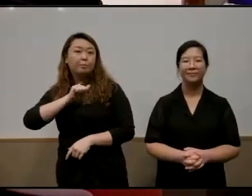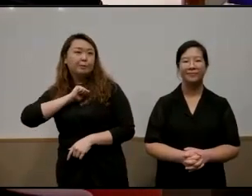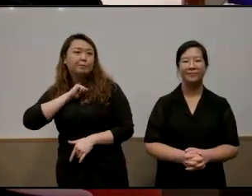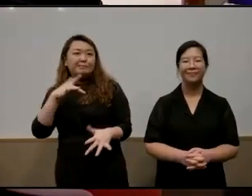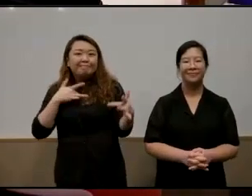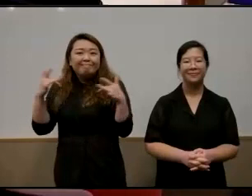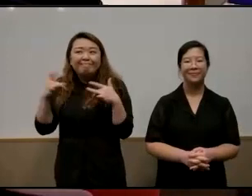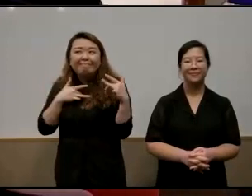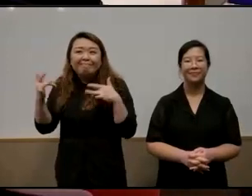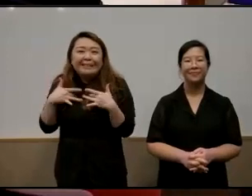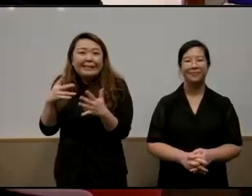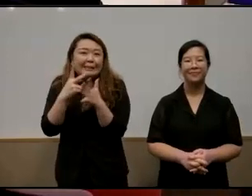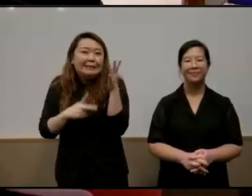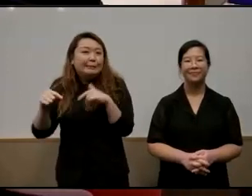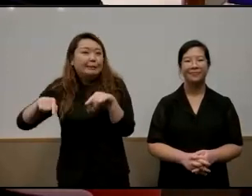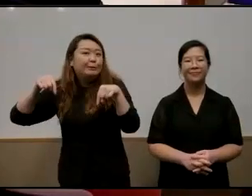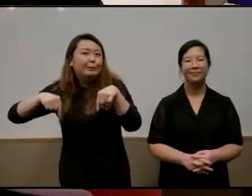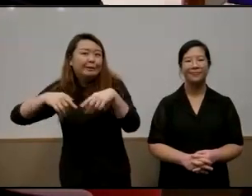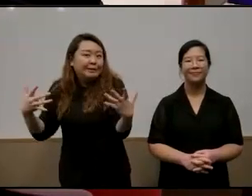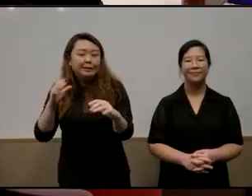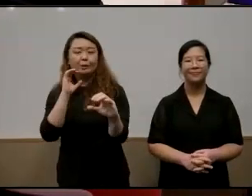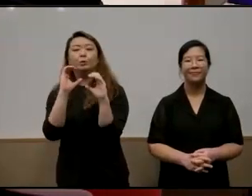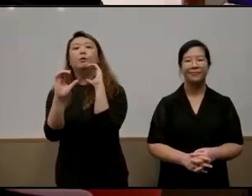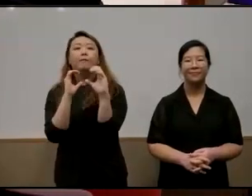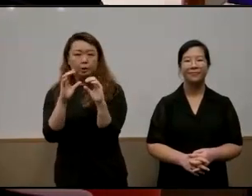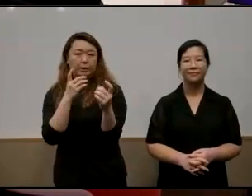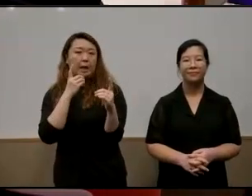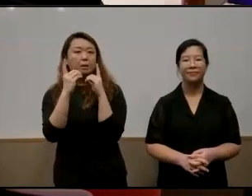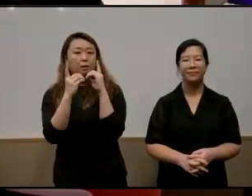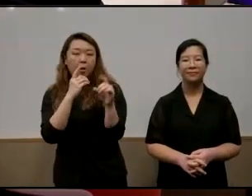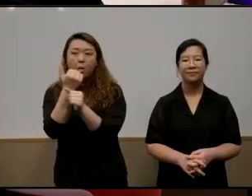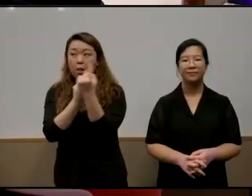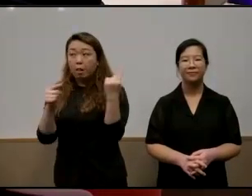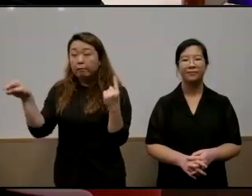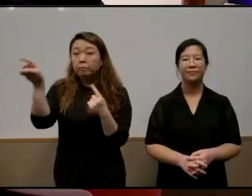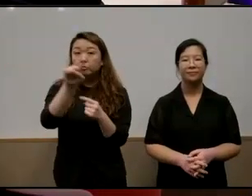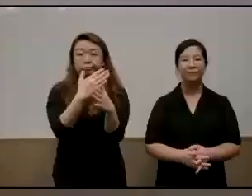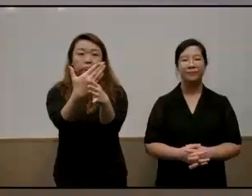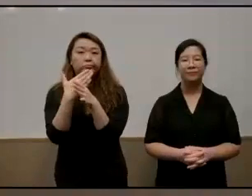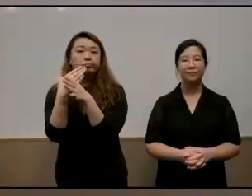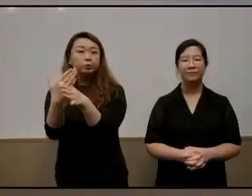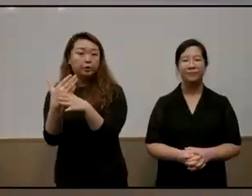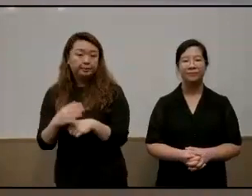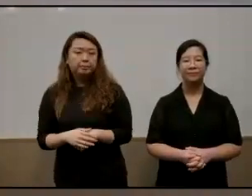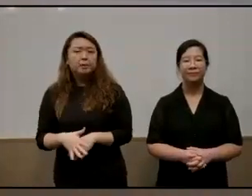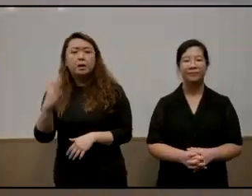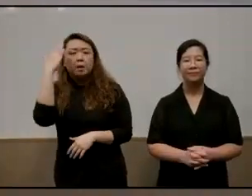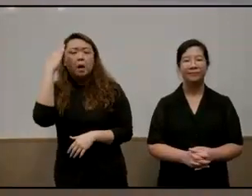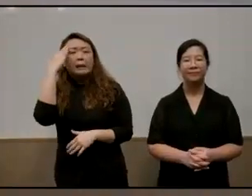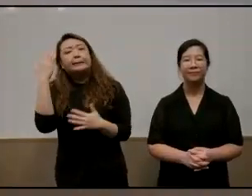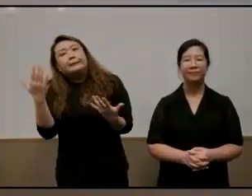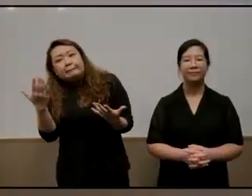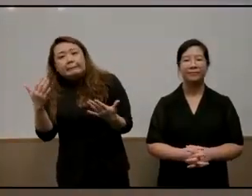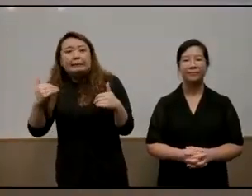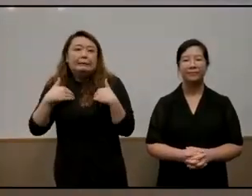exciting part of today's session which is our conversation our dialogue with everyone who has shared with us so far i know unfortunately we have a